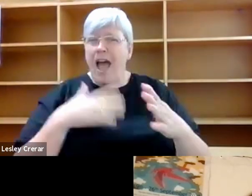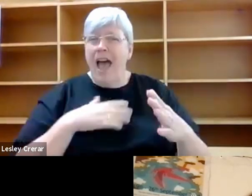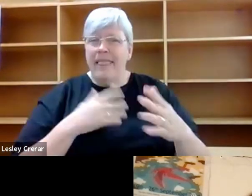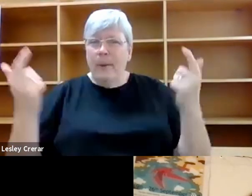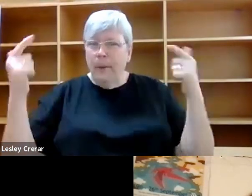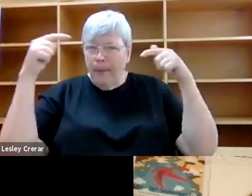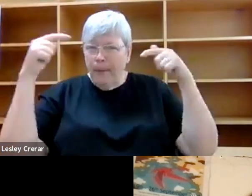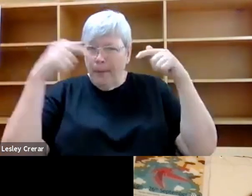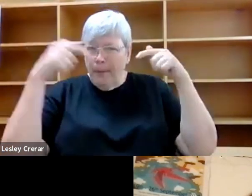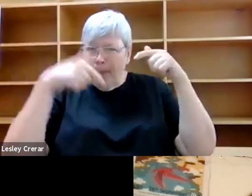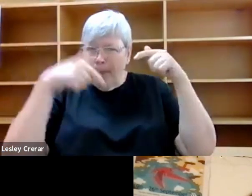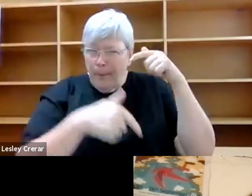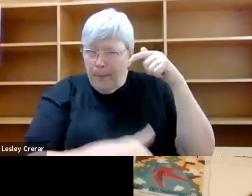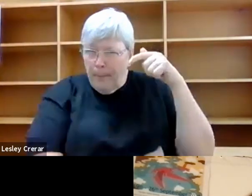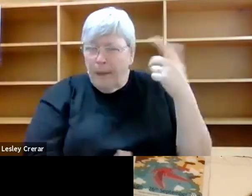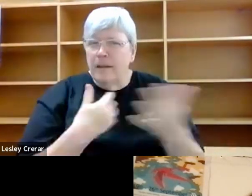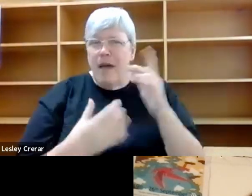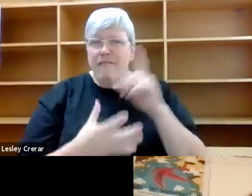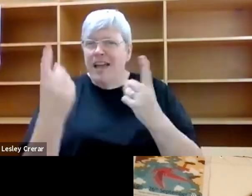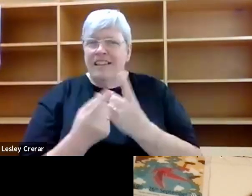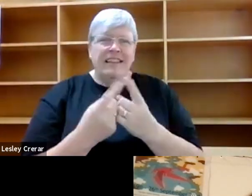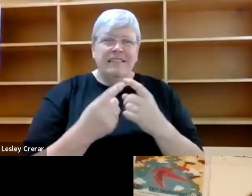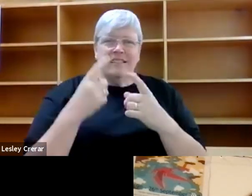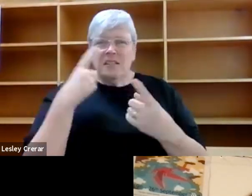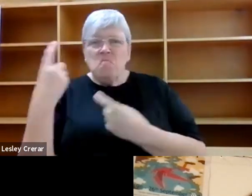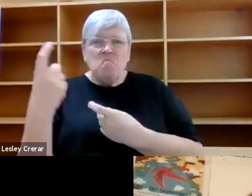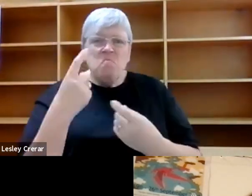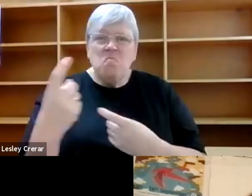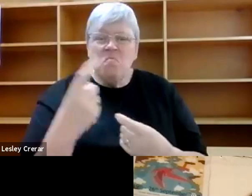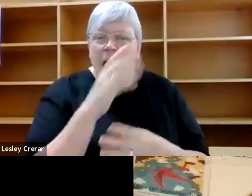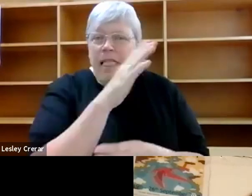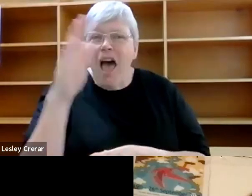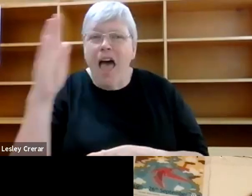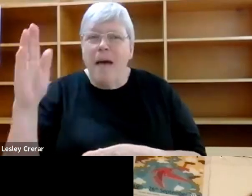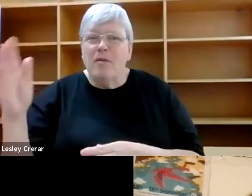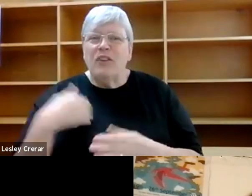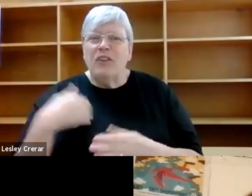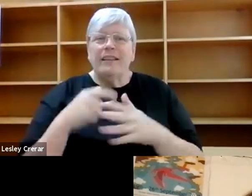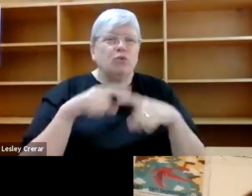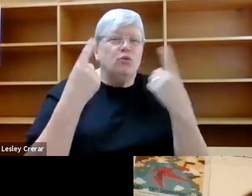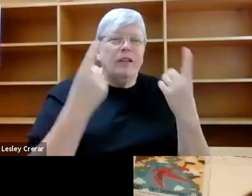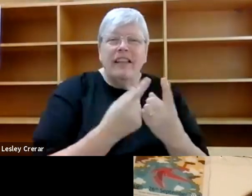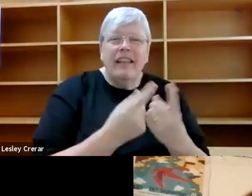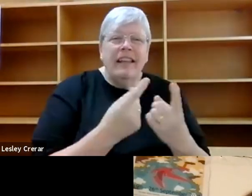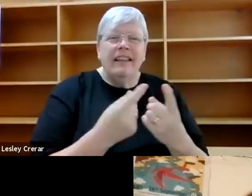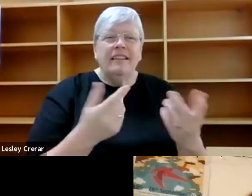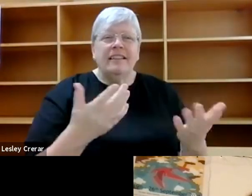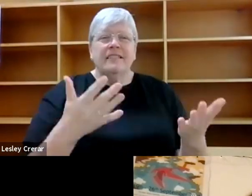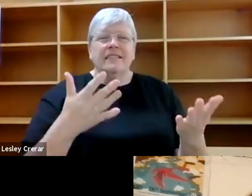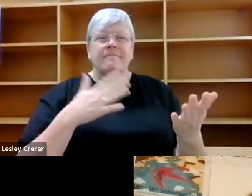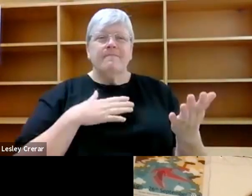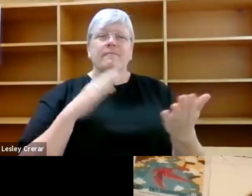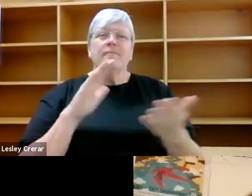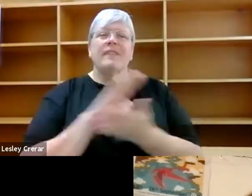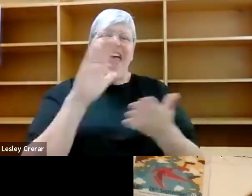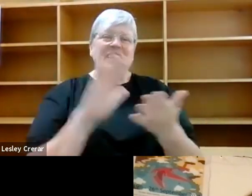down rabbit holes and I like looking in libraries for obscure things. And I very much enjoyed